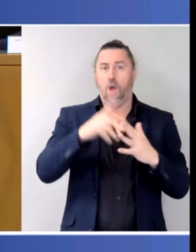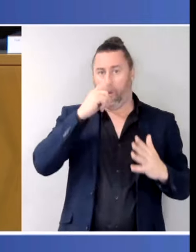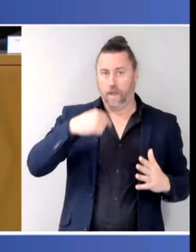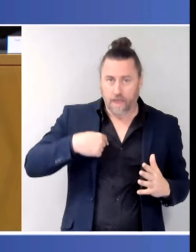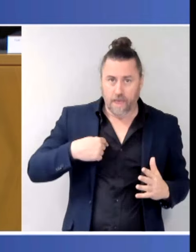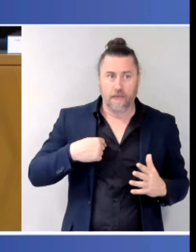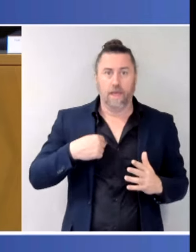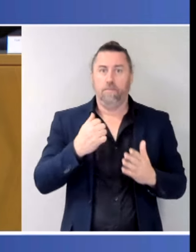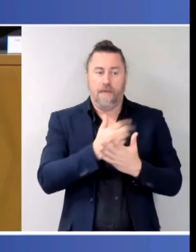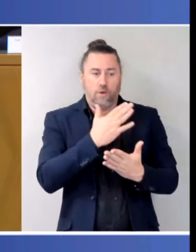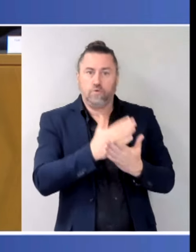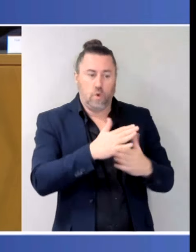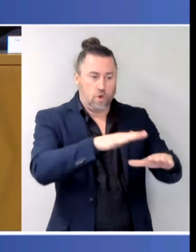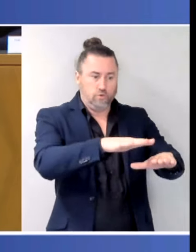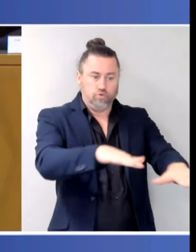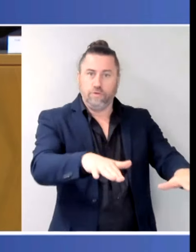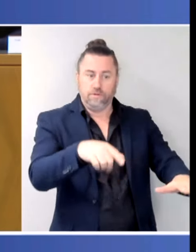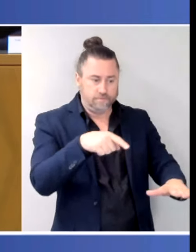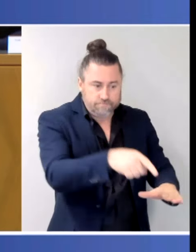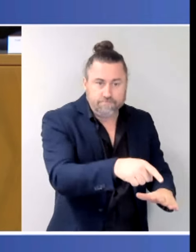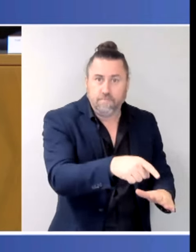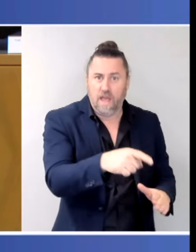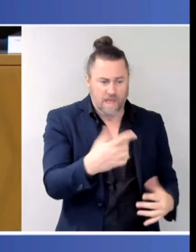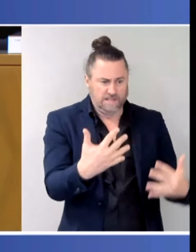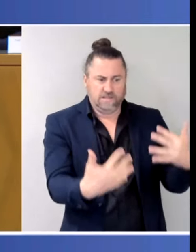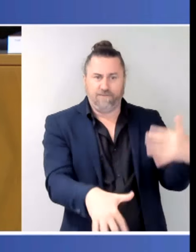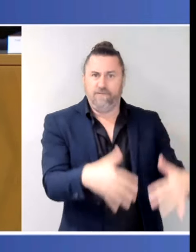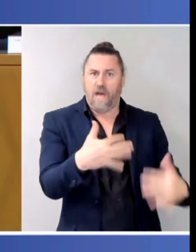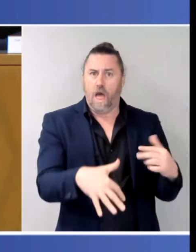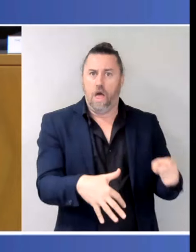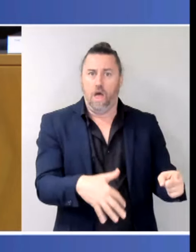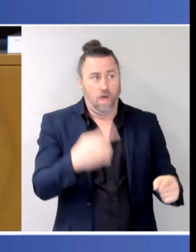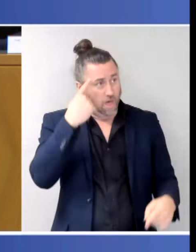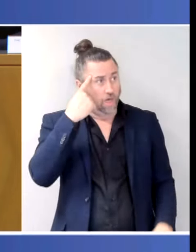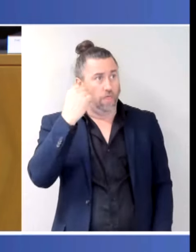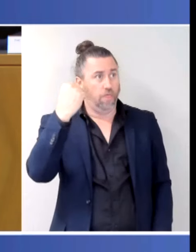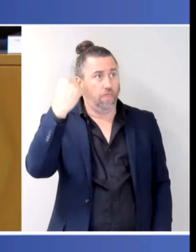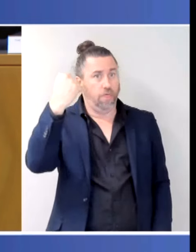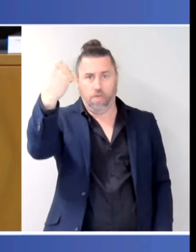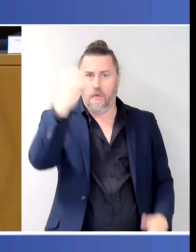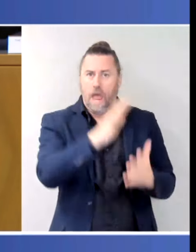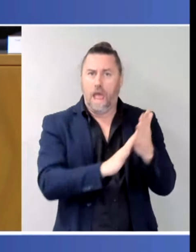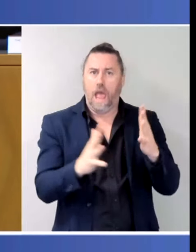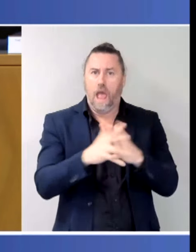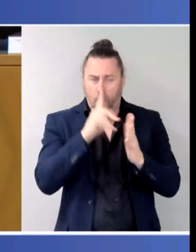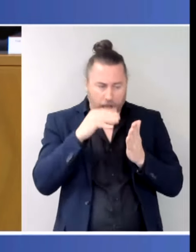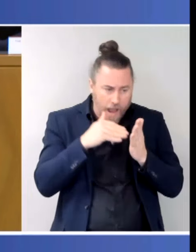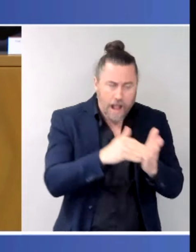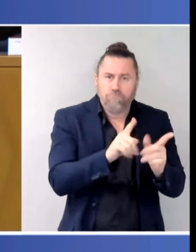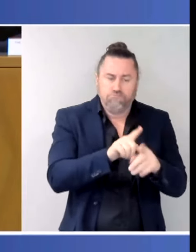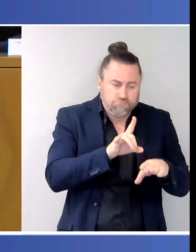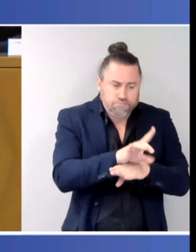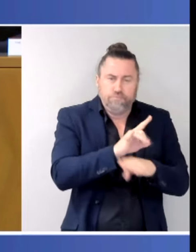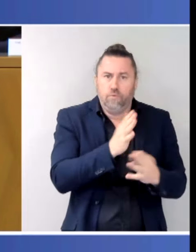trauma-informed supports is the way that's in the media release for children and young people. We know, tragically,